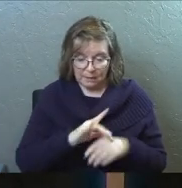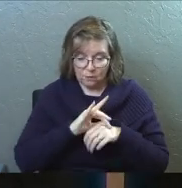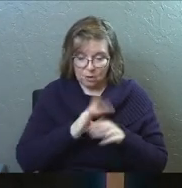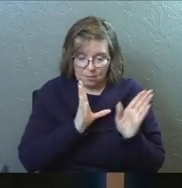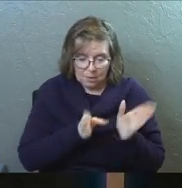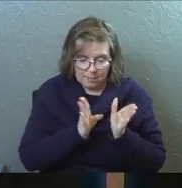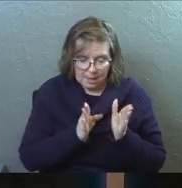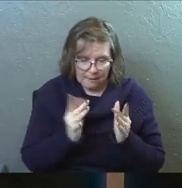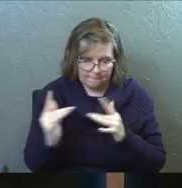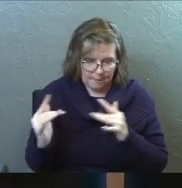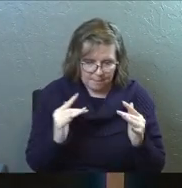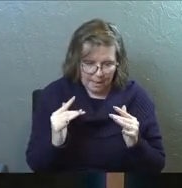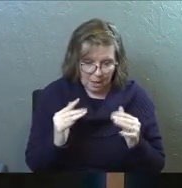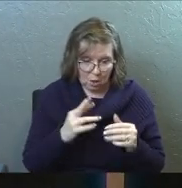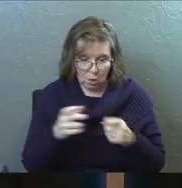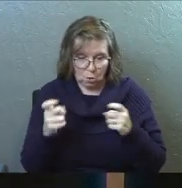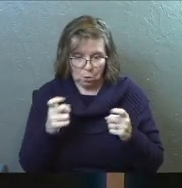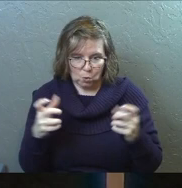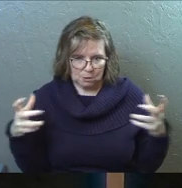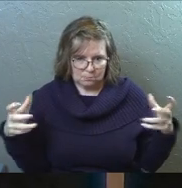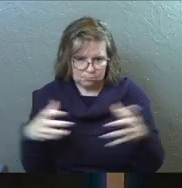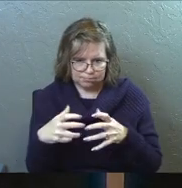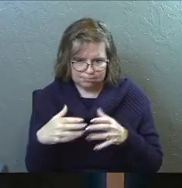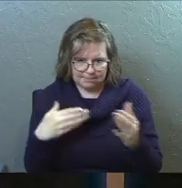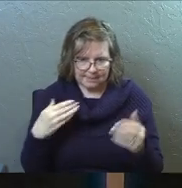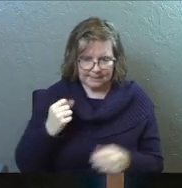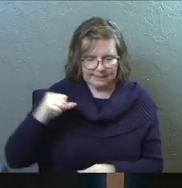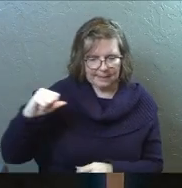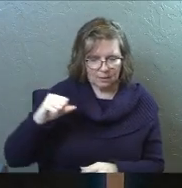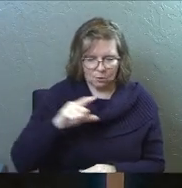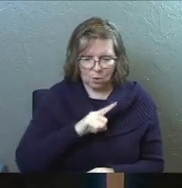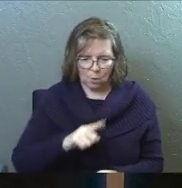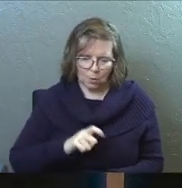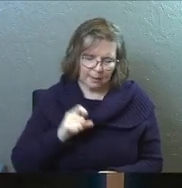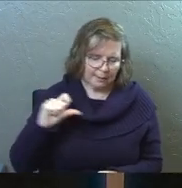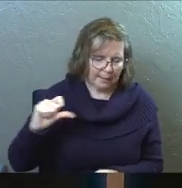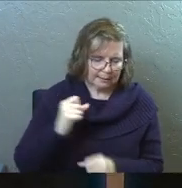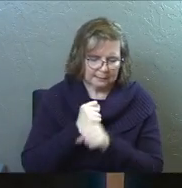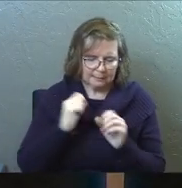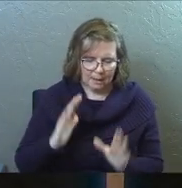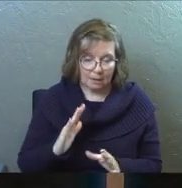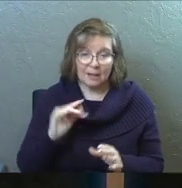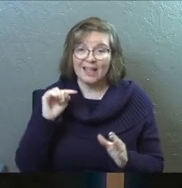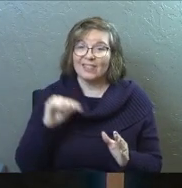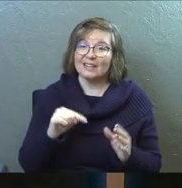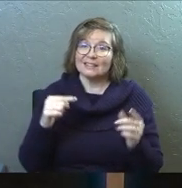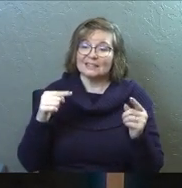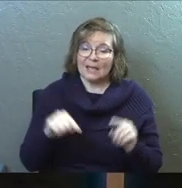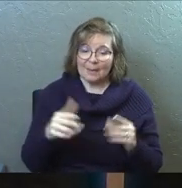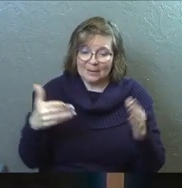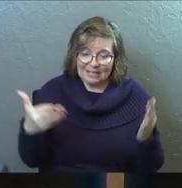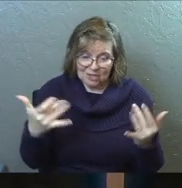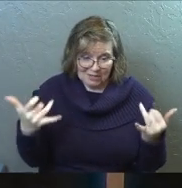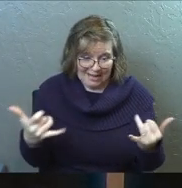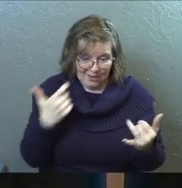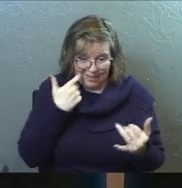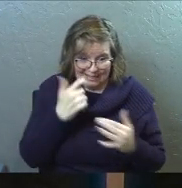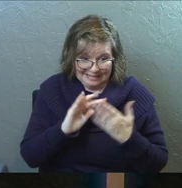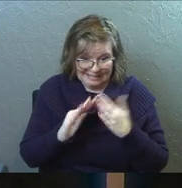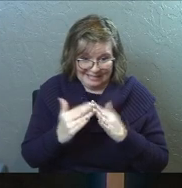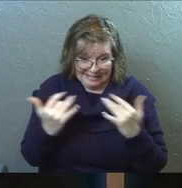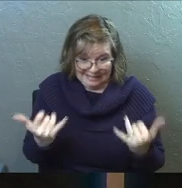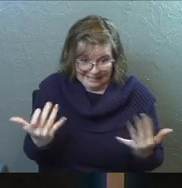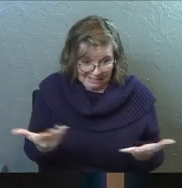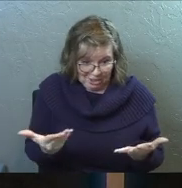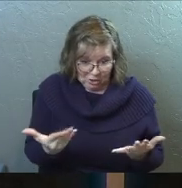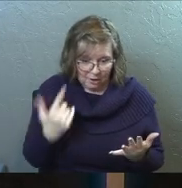earth prepared for battle. The rulers gathered together against the Lord and against his Messiah. In fact, this has happened here in this very city